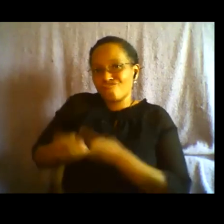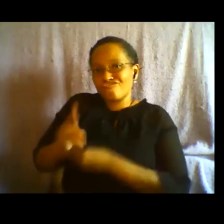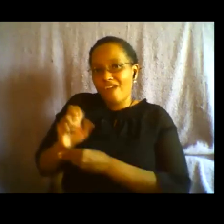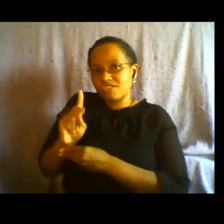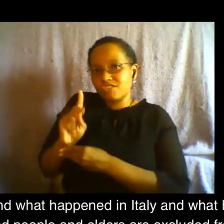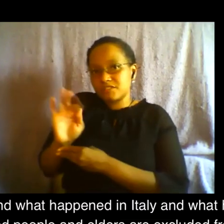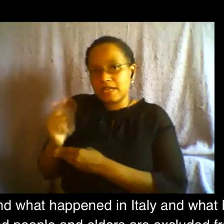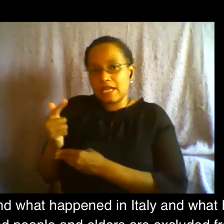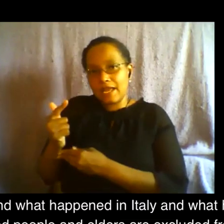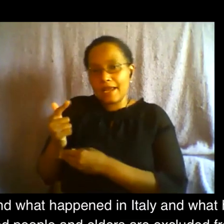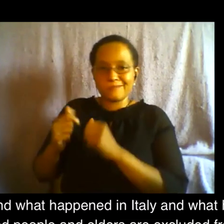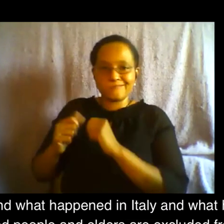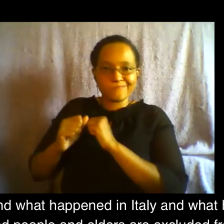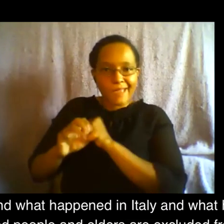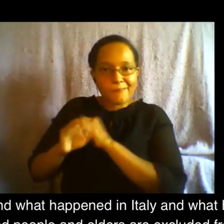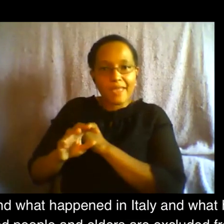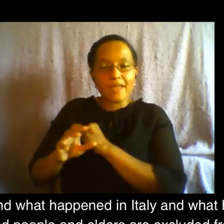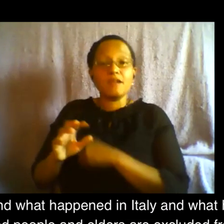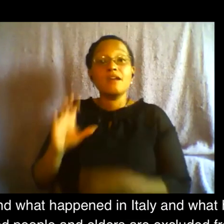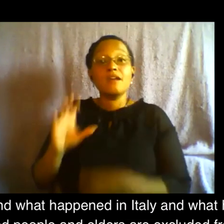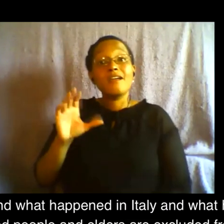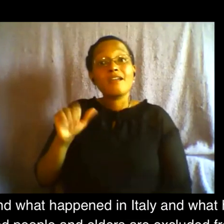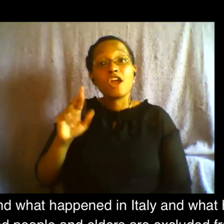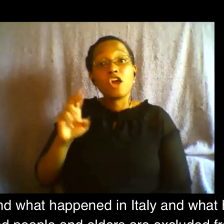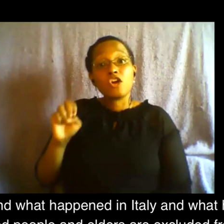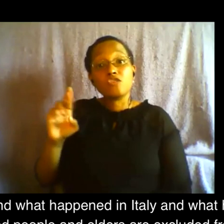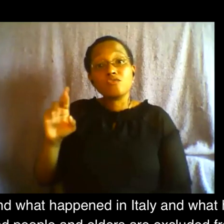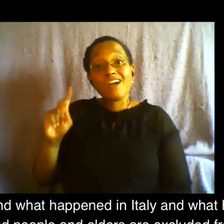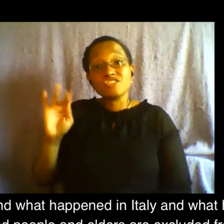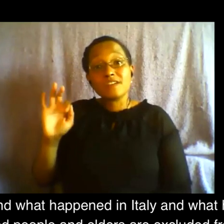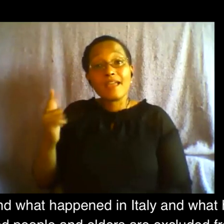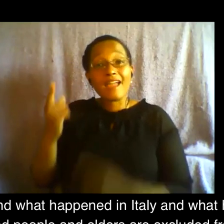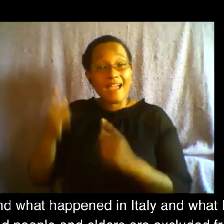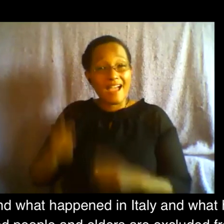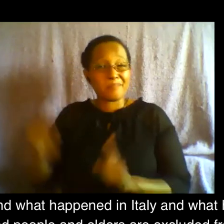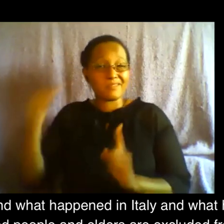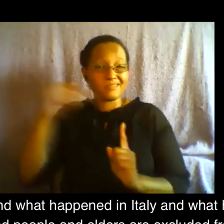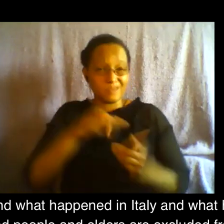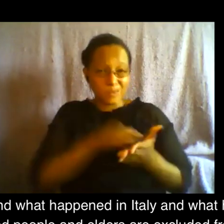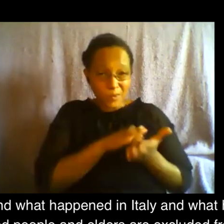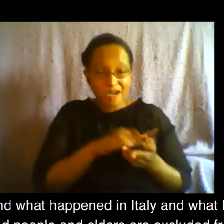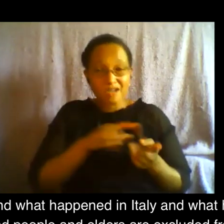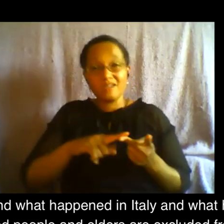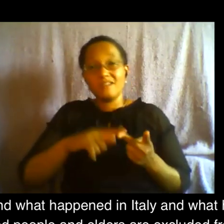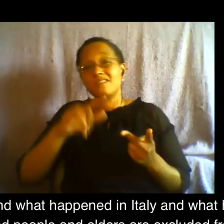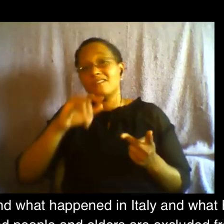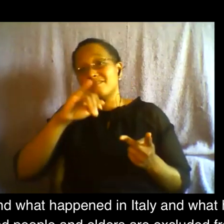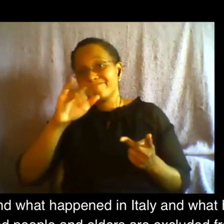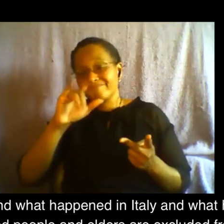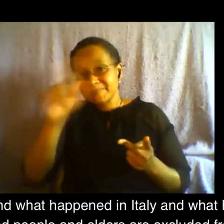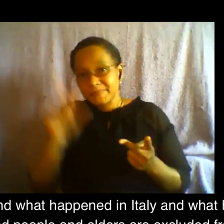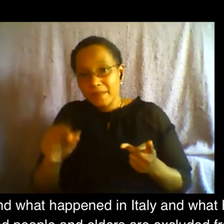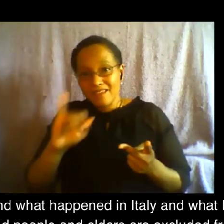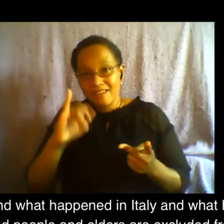um care rationing is uh what happened in new york and what happened in italy and what has been happening also many